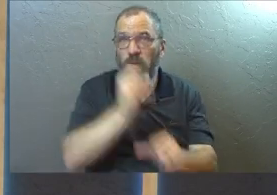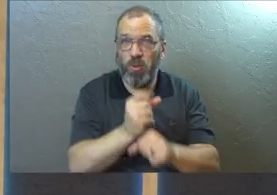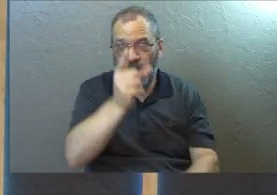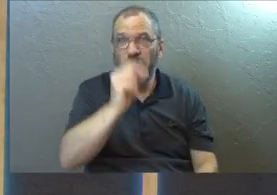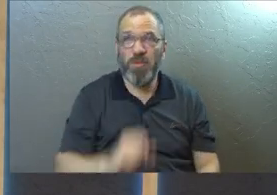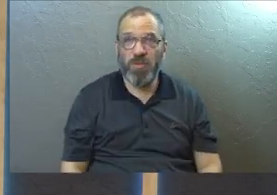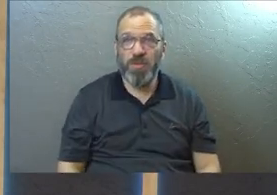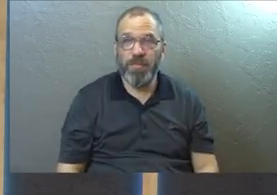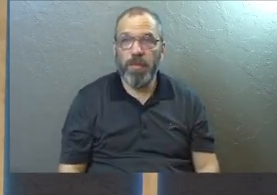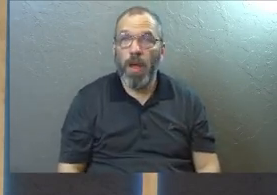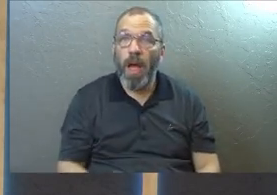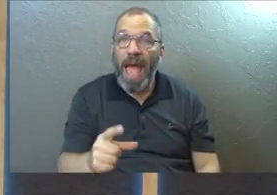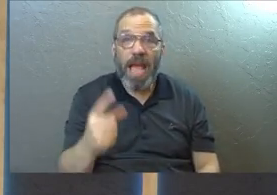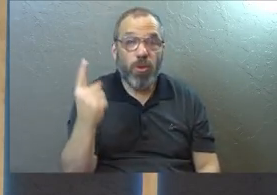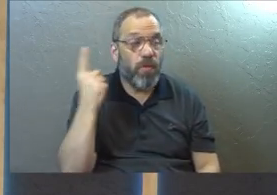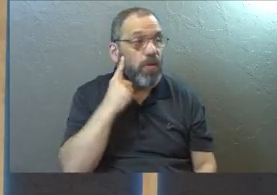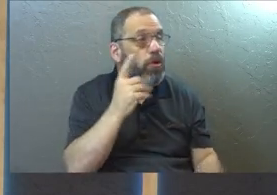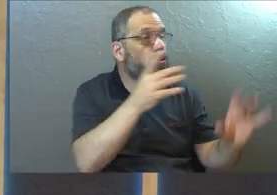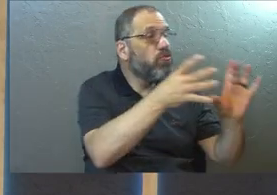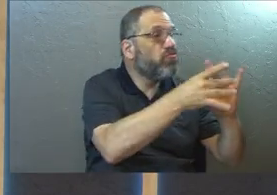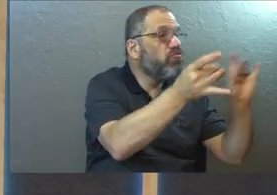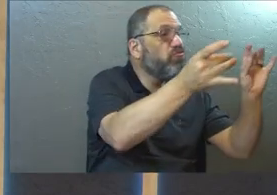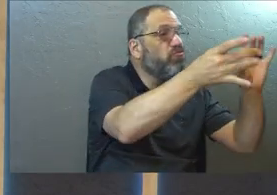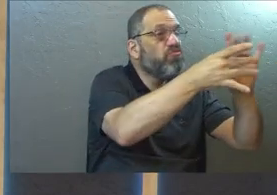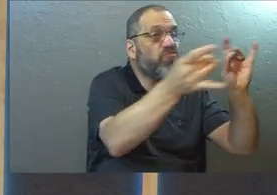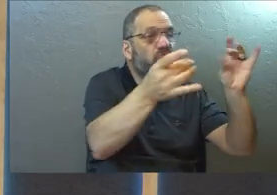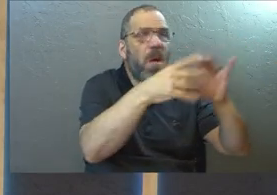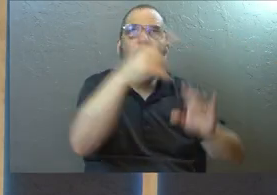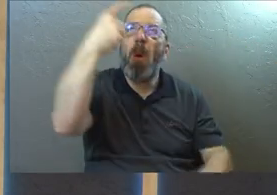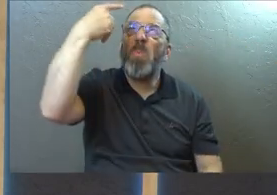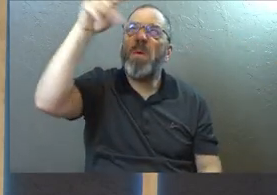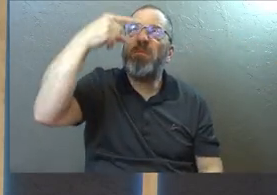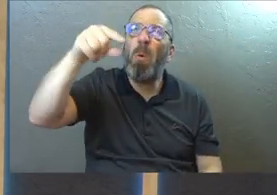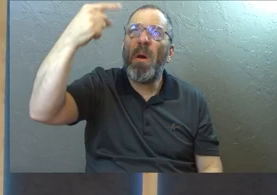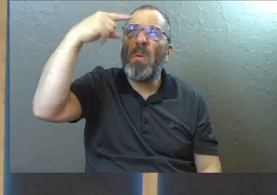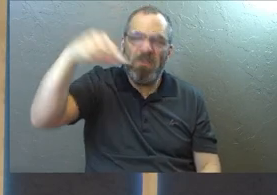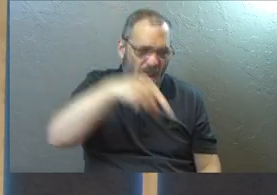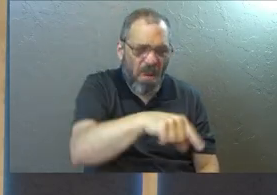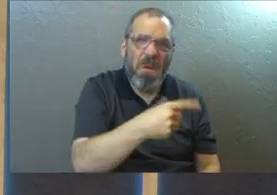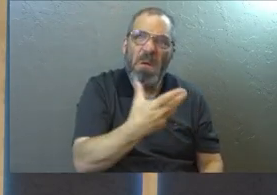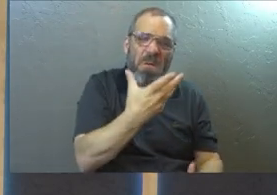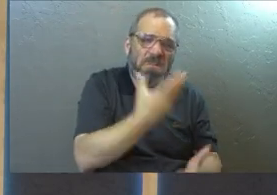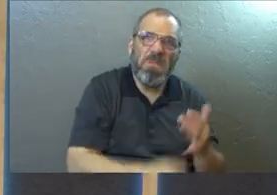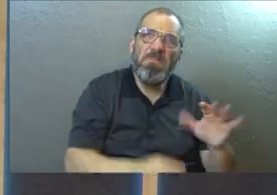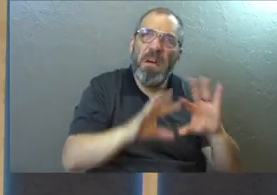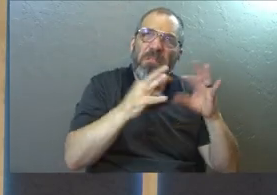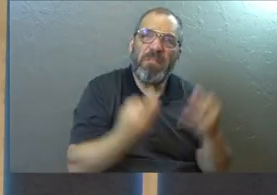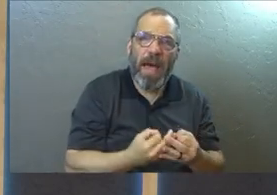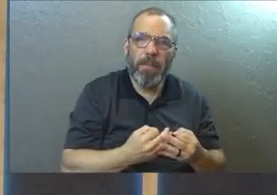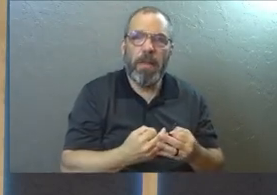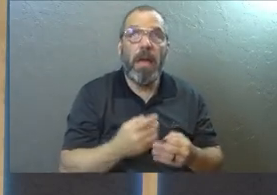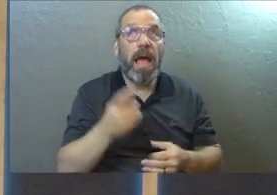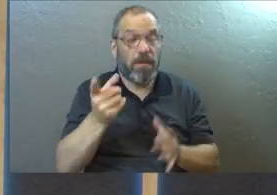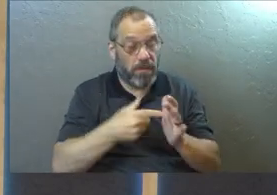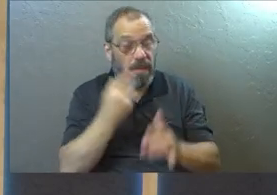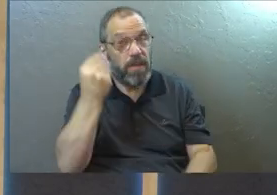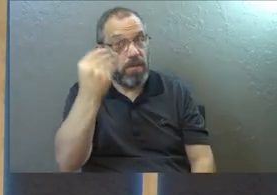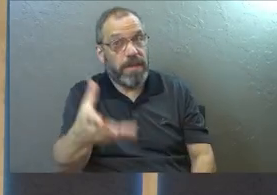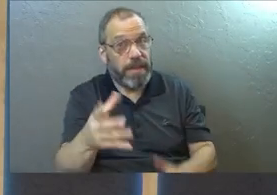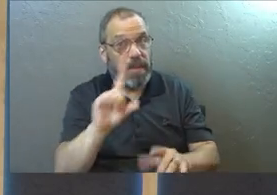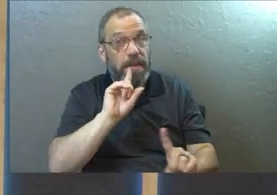And some of you have heard from others that sometimes you'll ask your why questions to the Lord. And sometimes he'll give you reasons why.